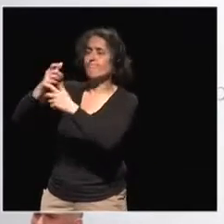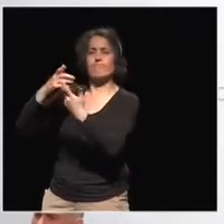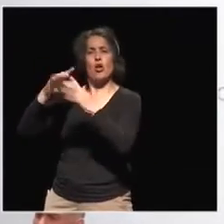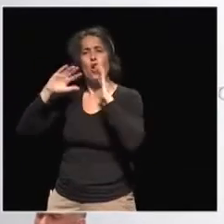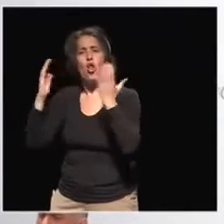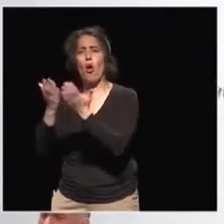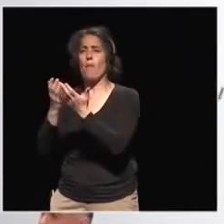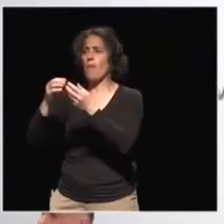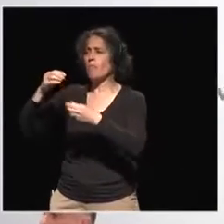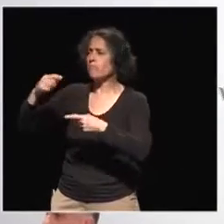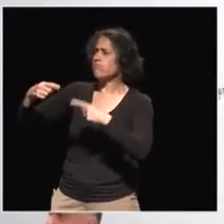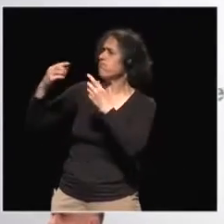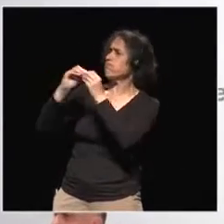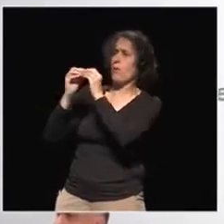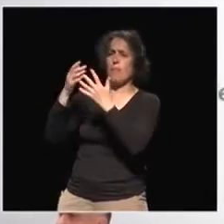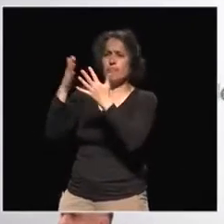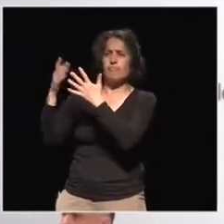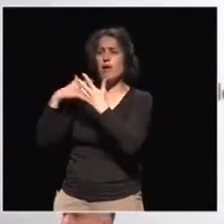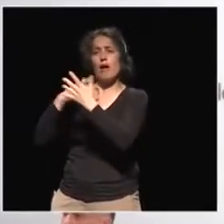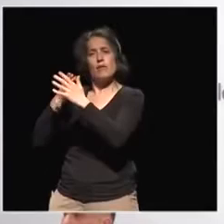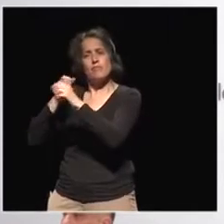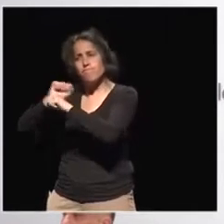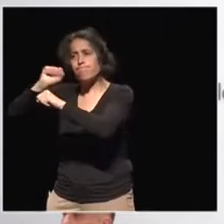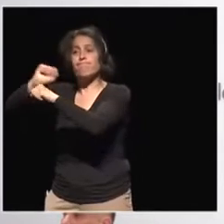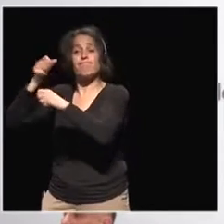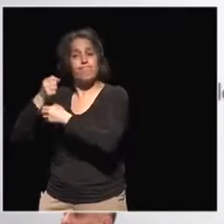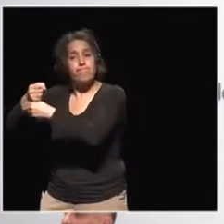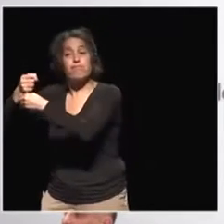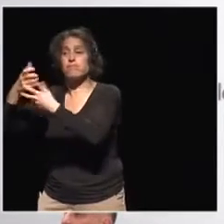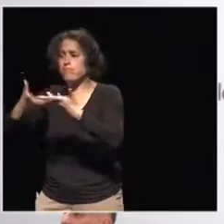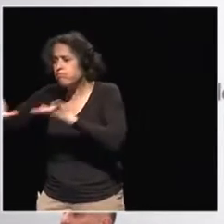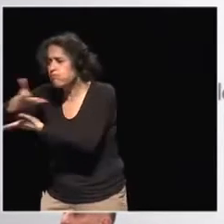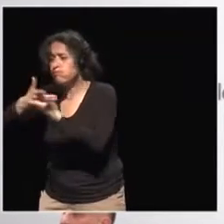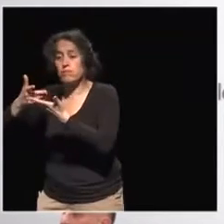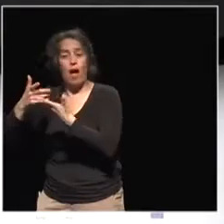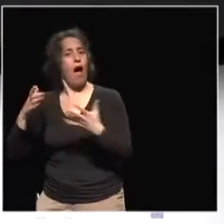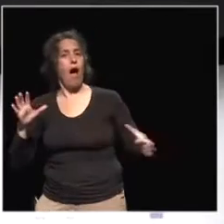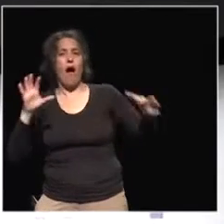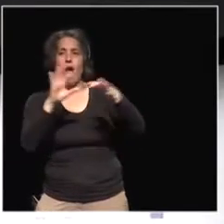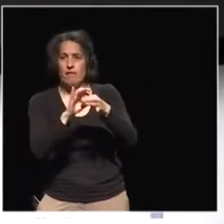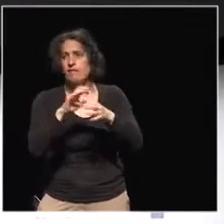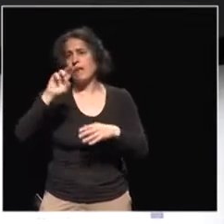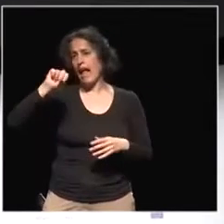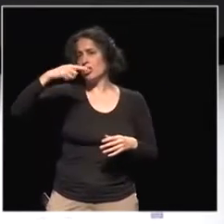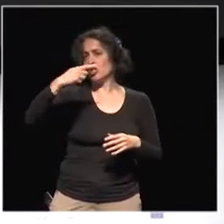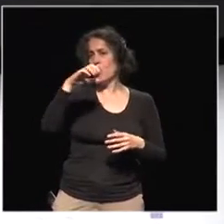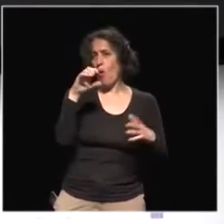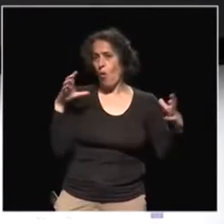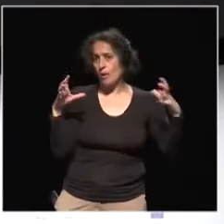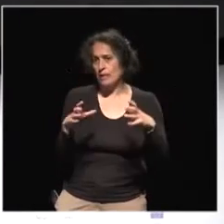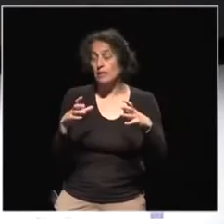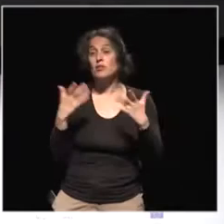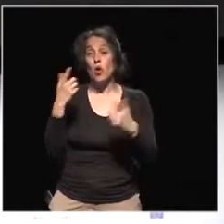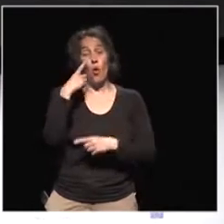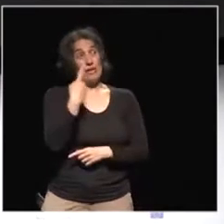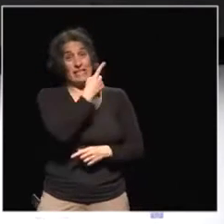global challenges could be organized, could be done. And the two questions which are addressed in this video are like, is